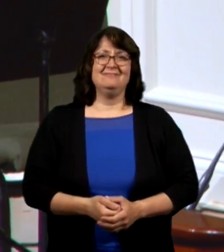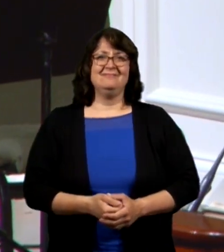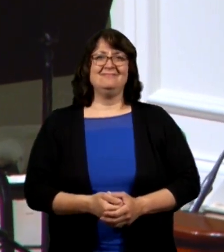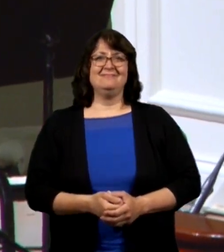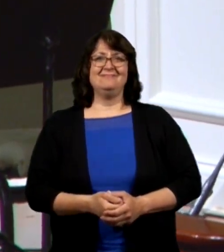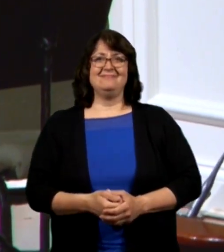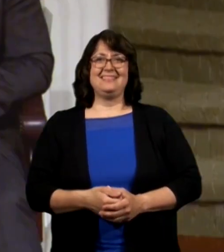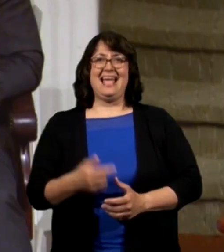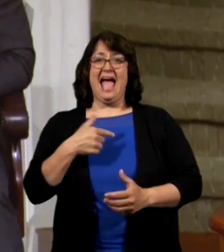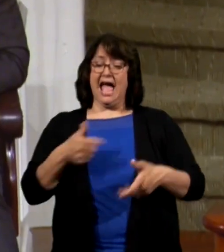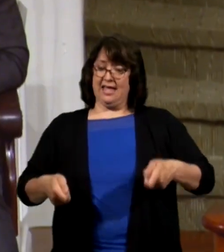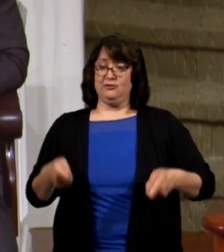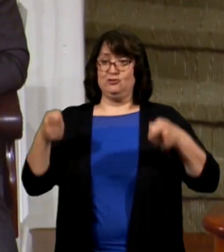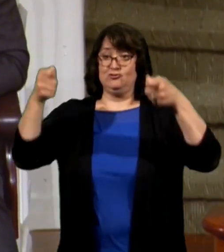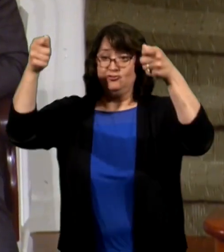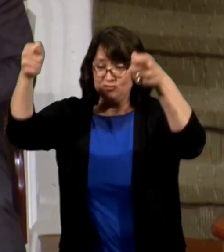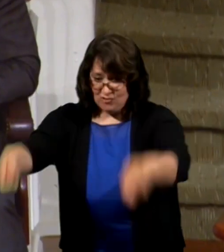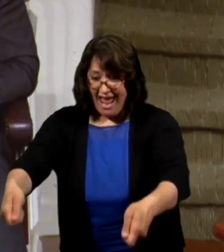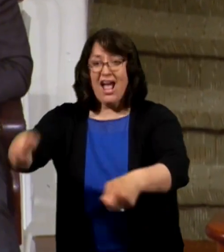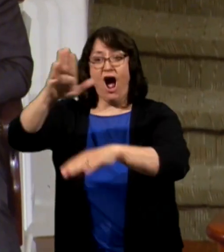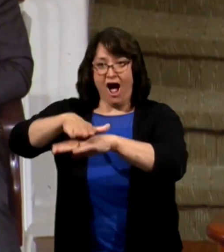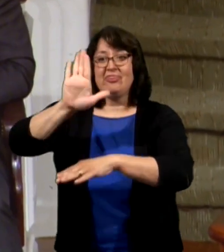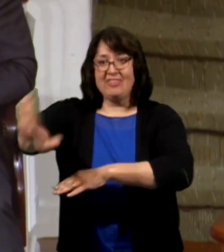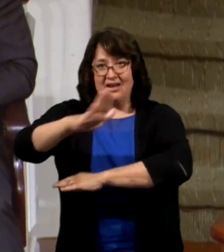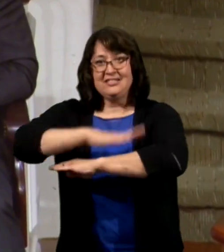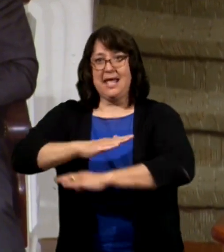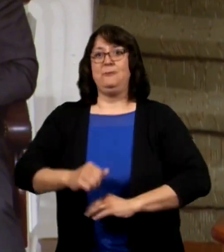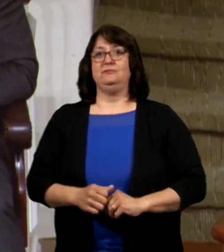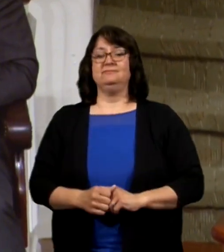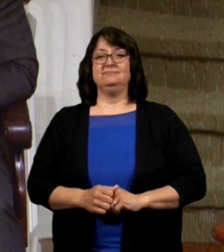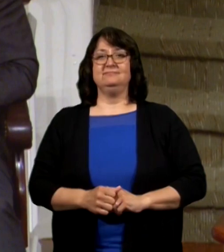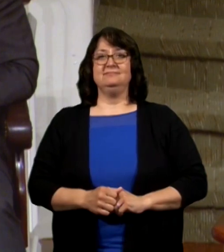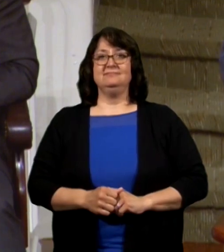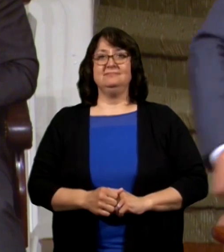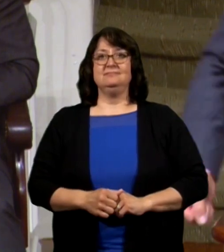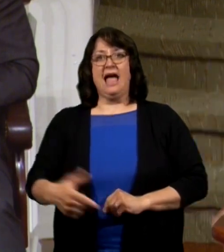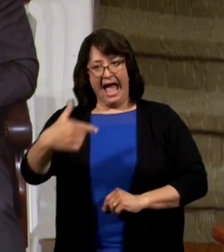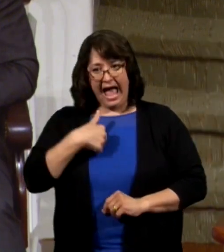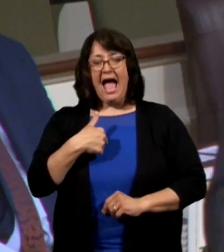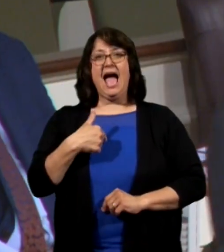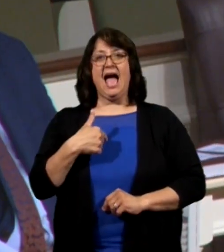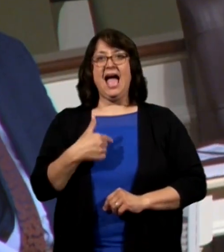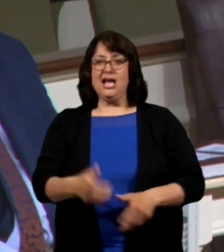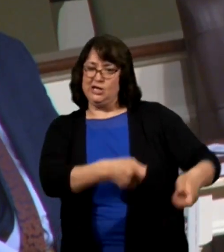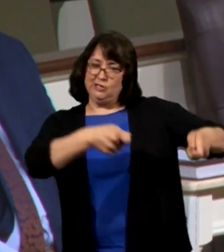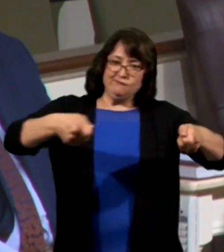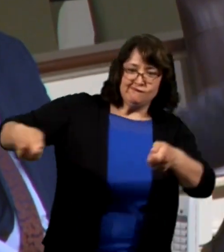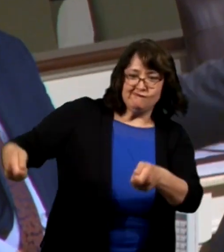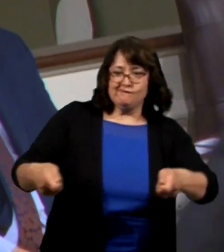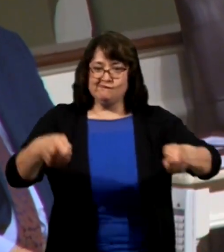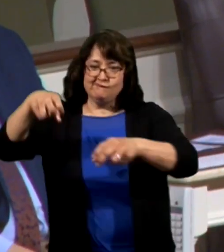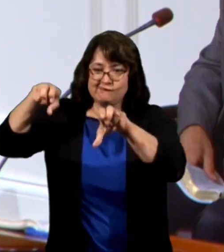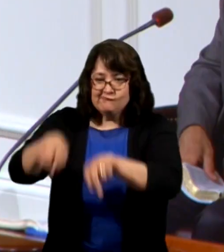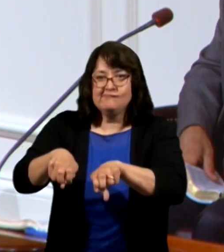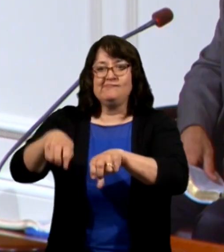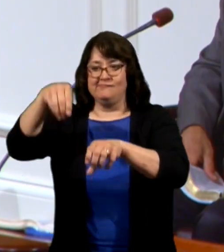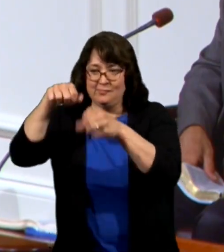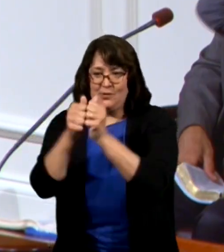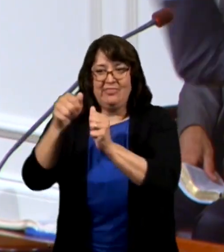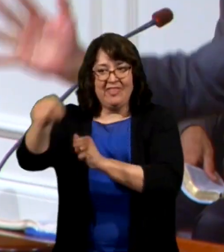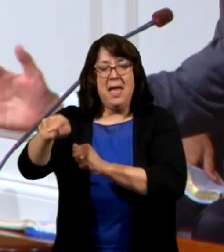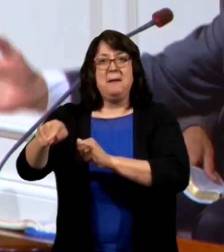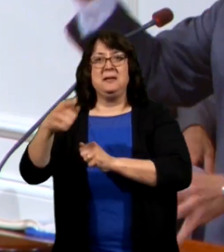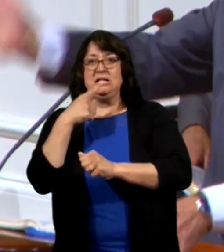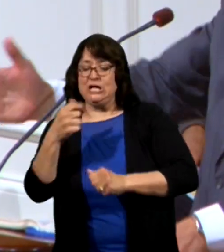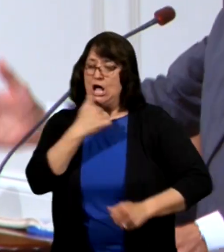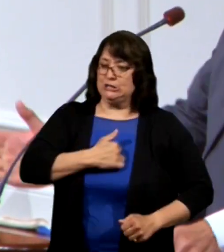I put my tray on their table I swashbuckle in between them pull up a chair and